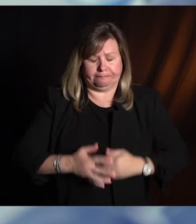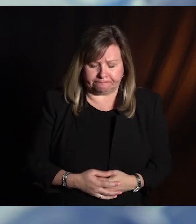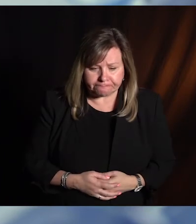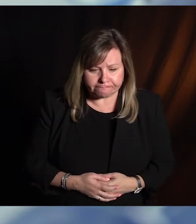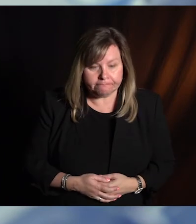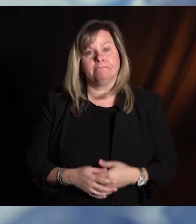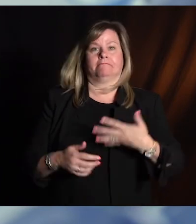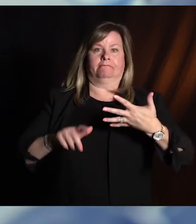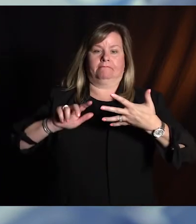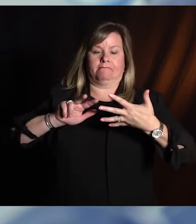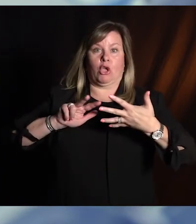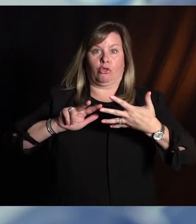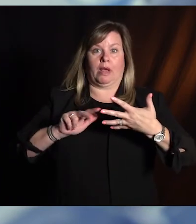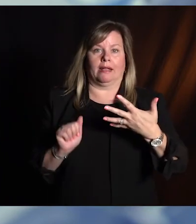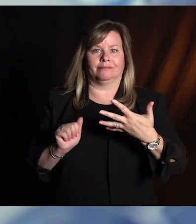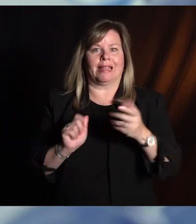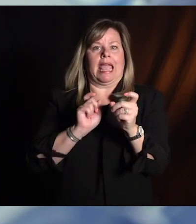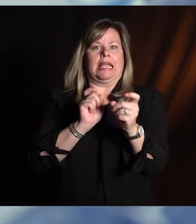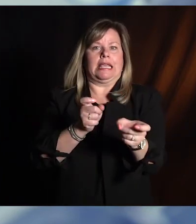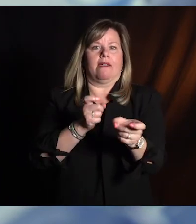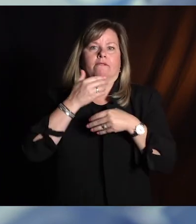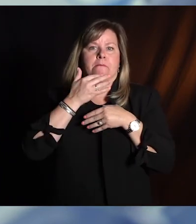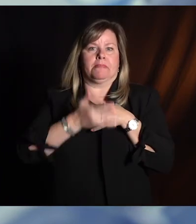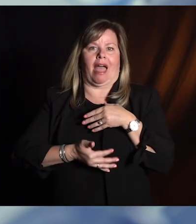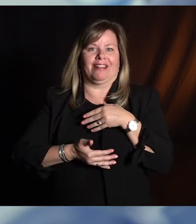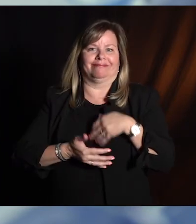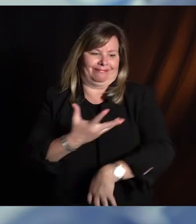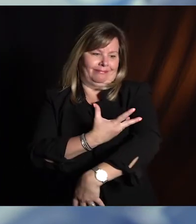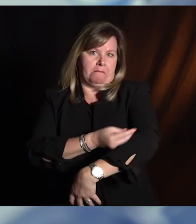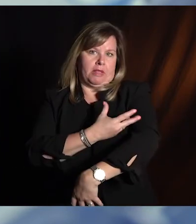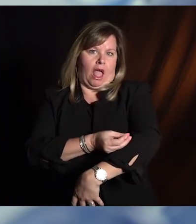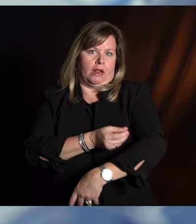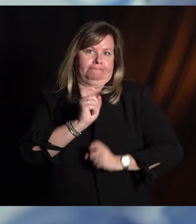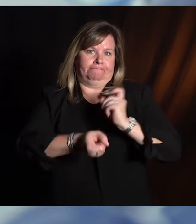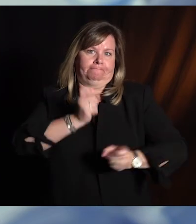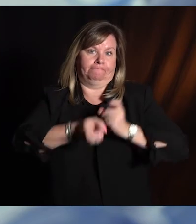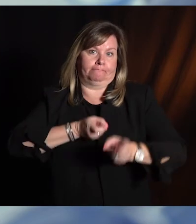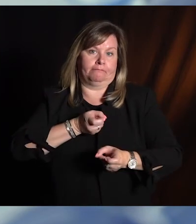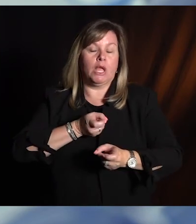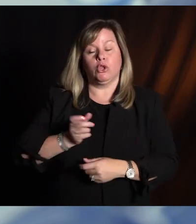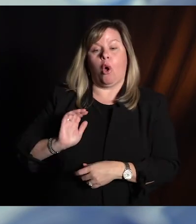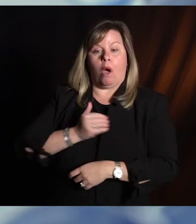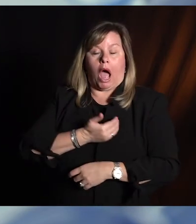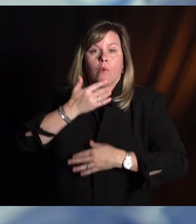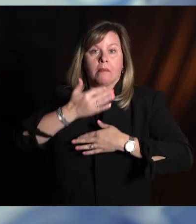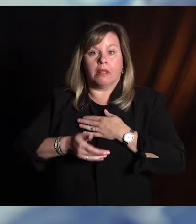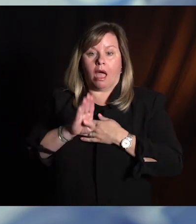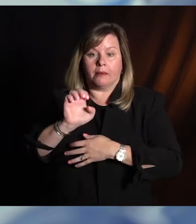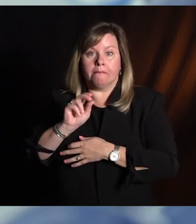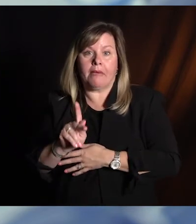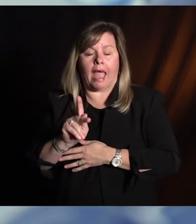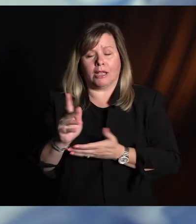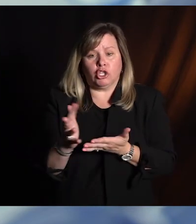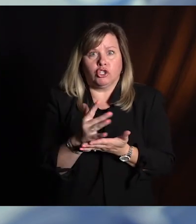Number three, give blood. Our blood banks report that there is still a critical shortage of blood reserves. And our